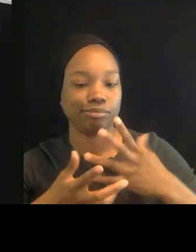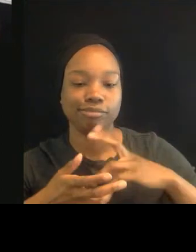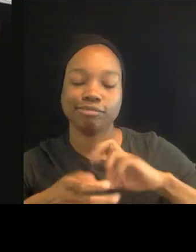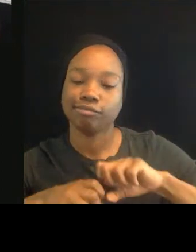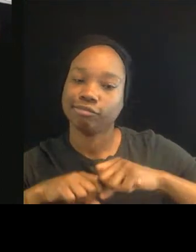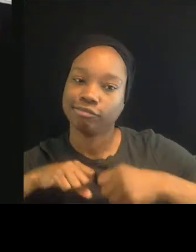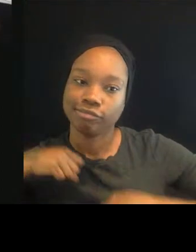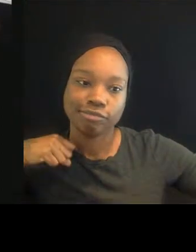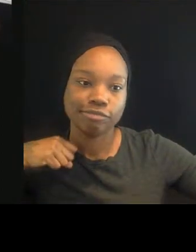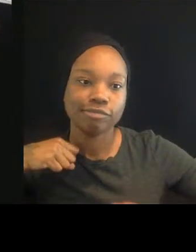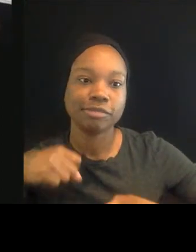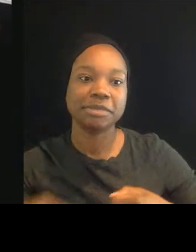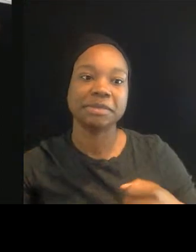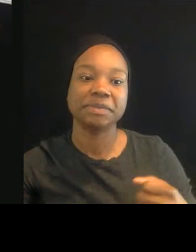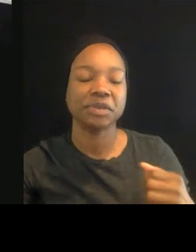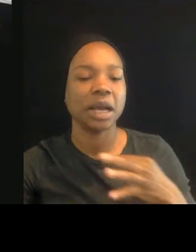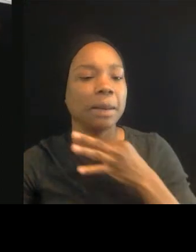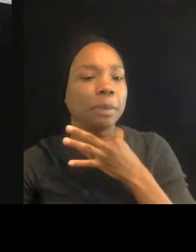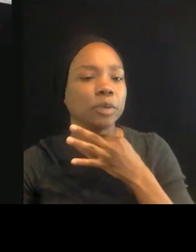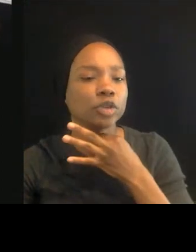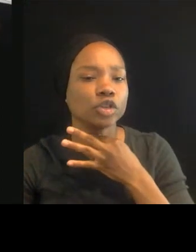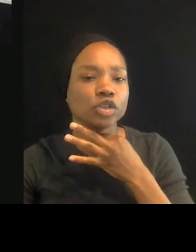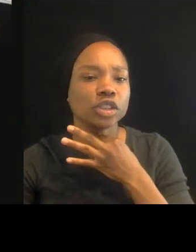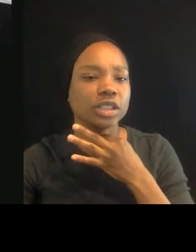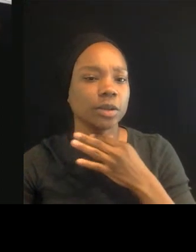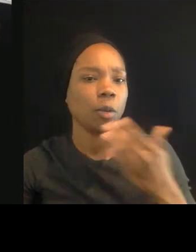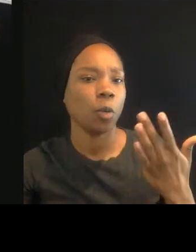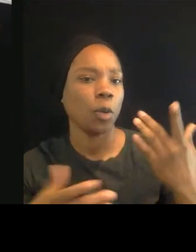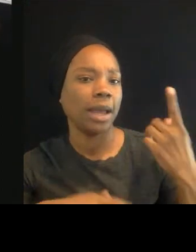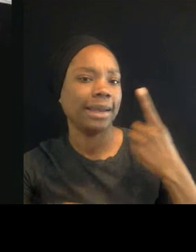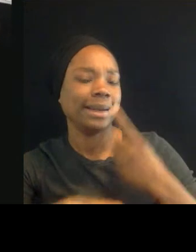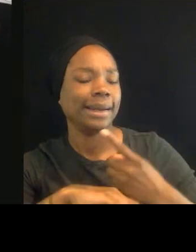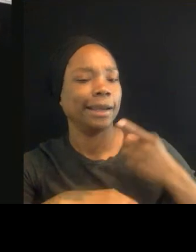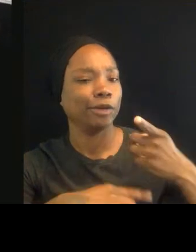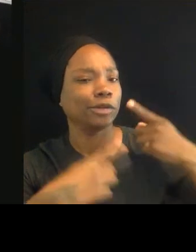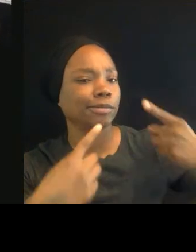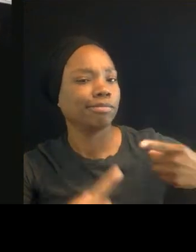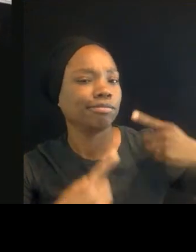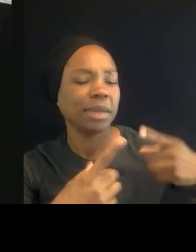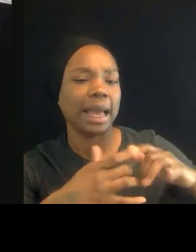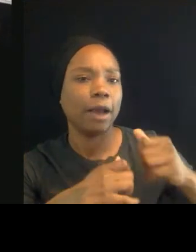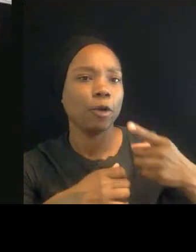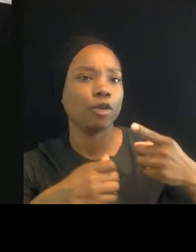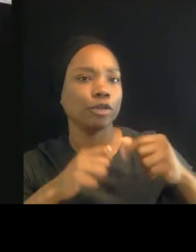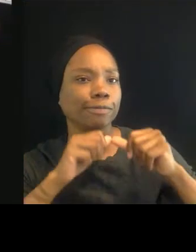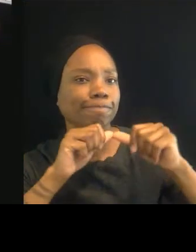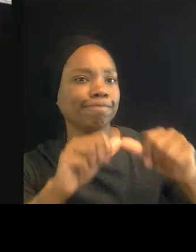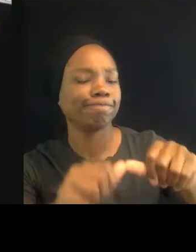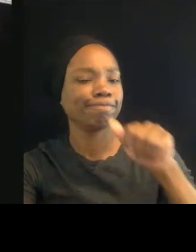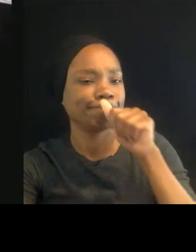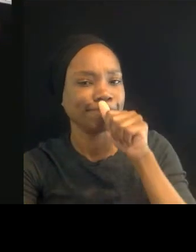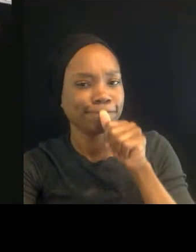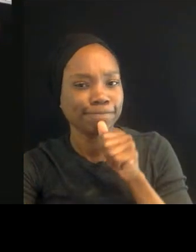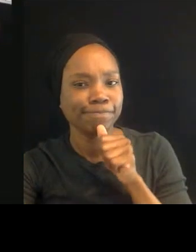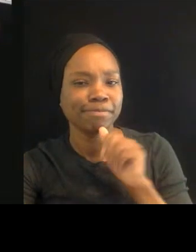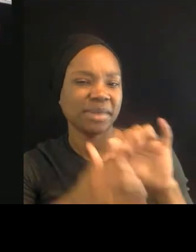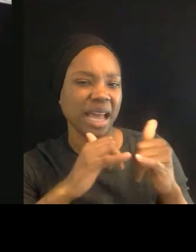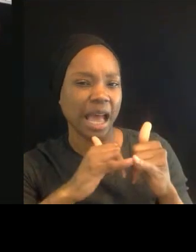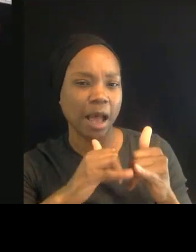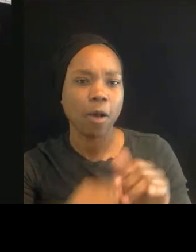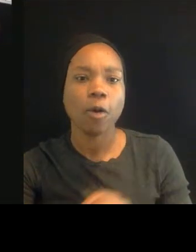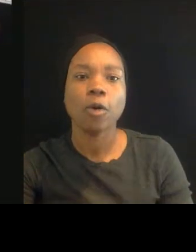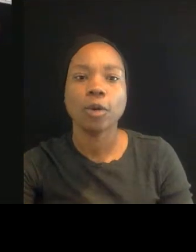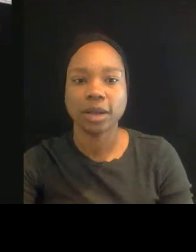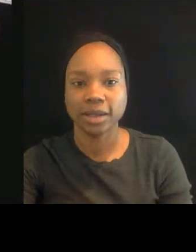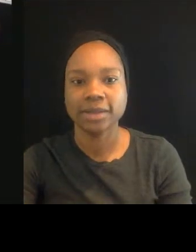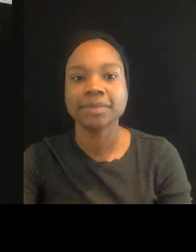day that just brought it to you and how did you sustain through that? Well, it's very connected to what the doctor says and pastor, which is